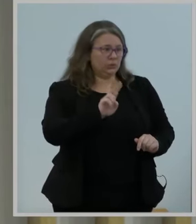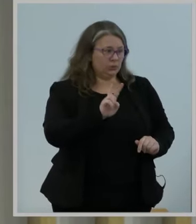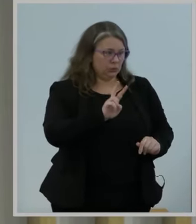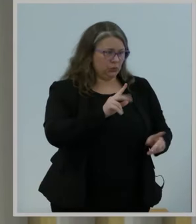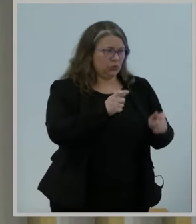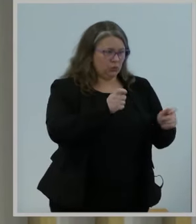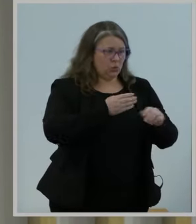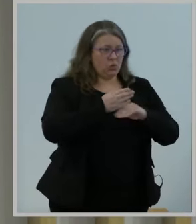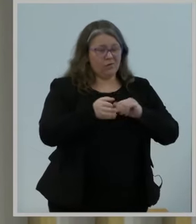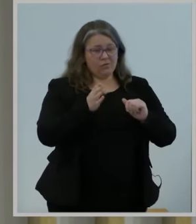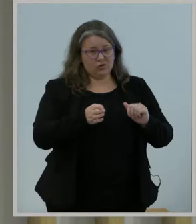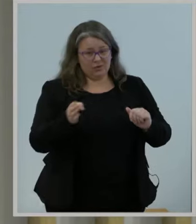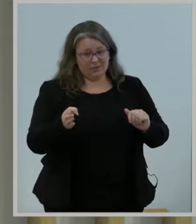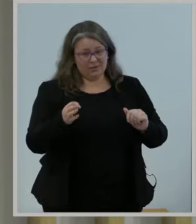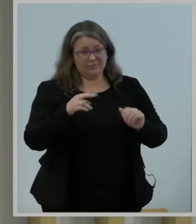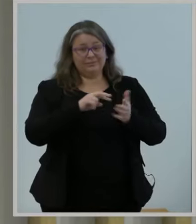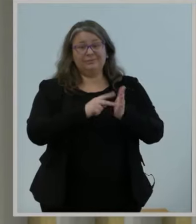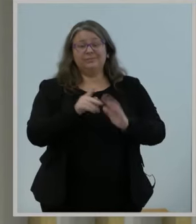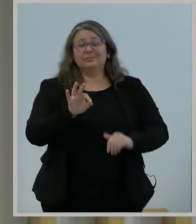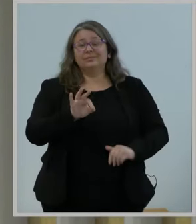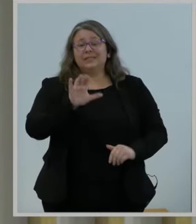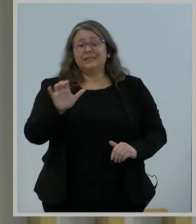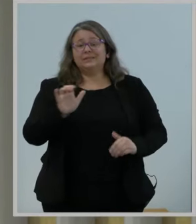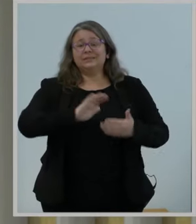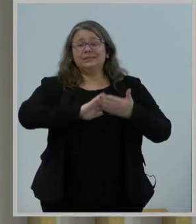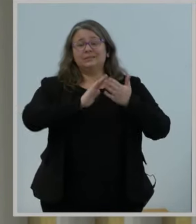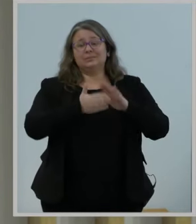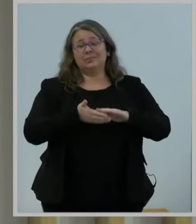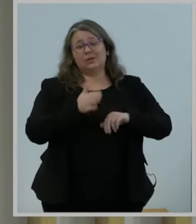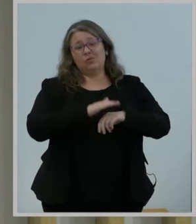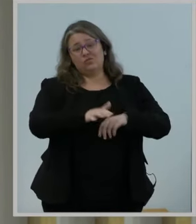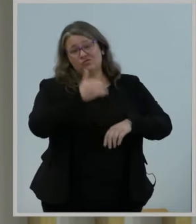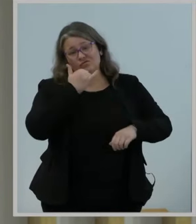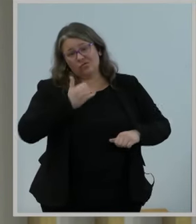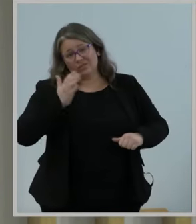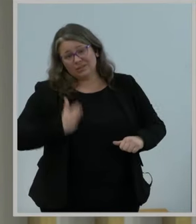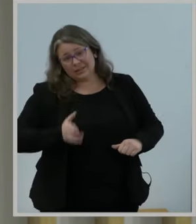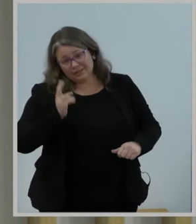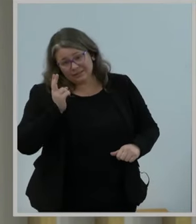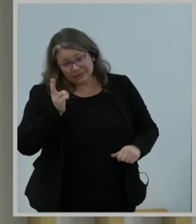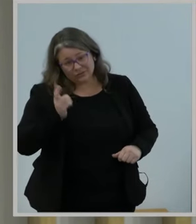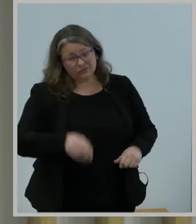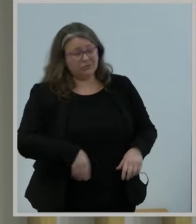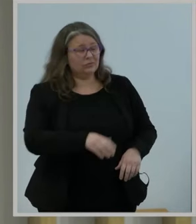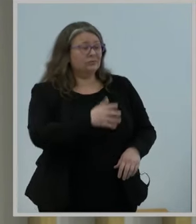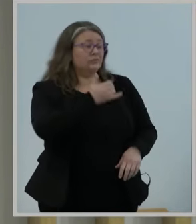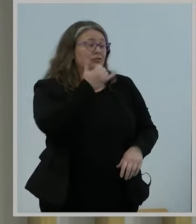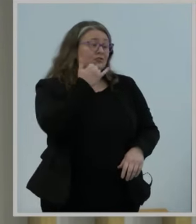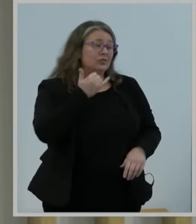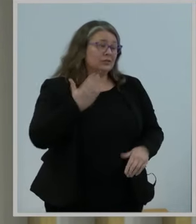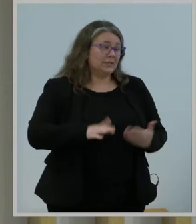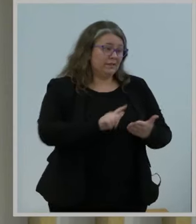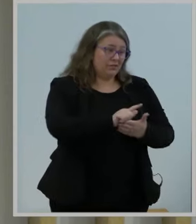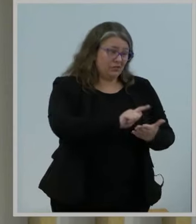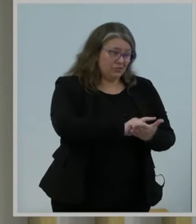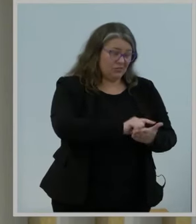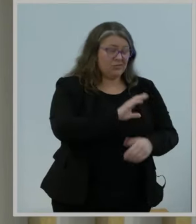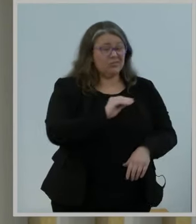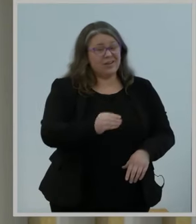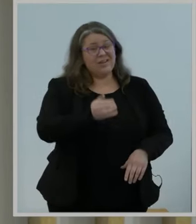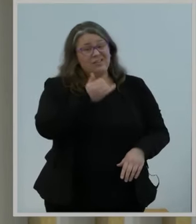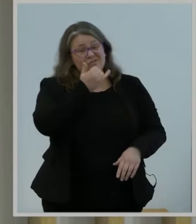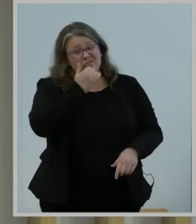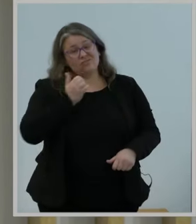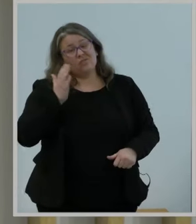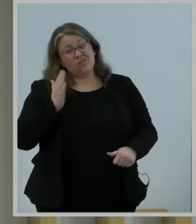wrong side of the law, and the wrong side of the American public. Remember, 80% of people in this country support net